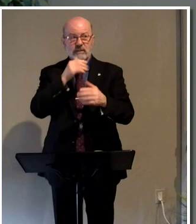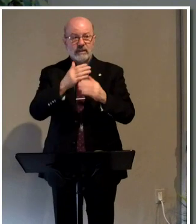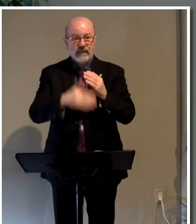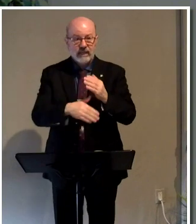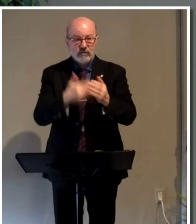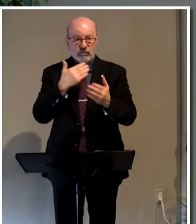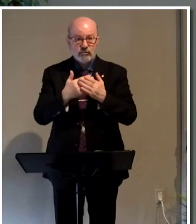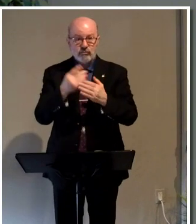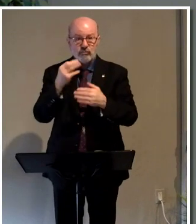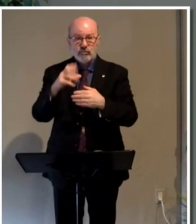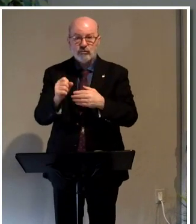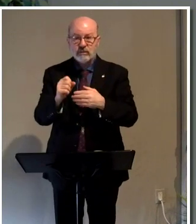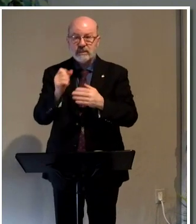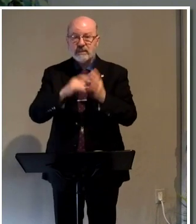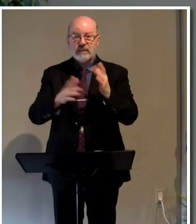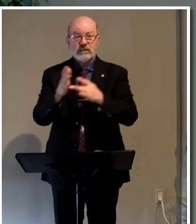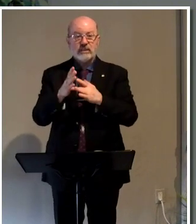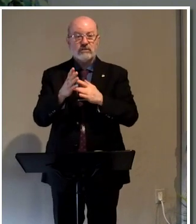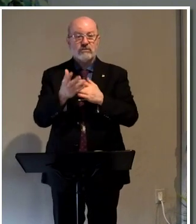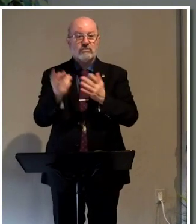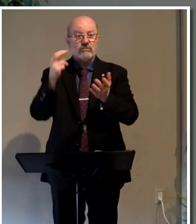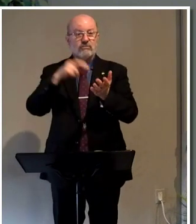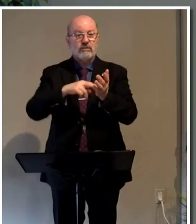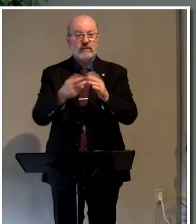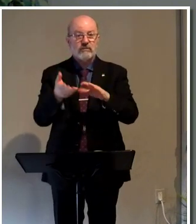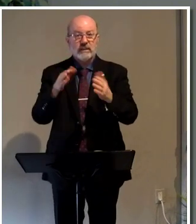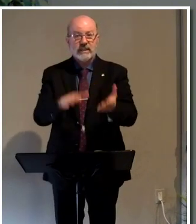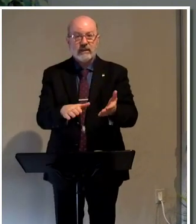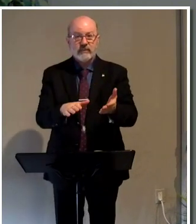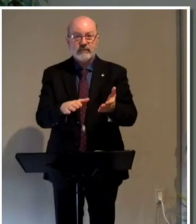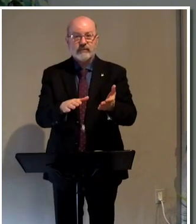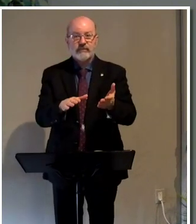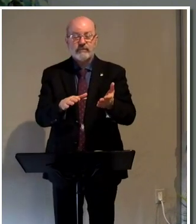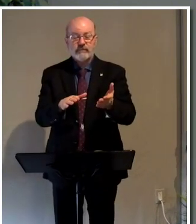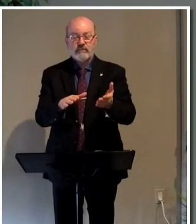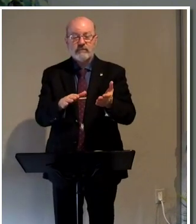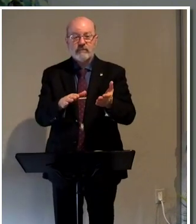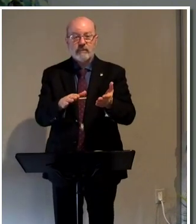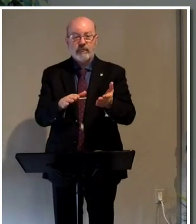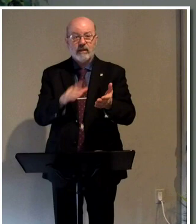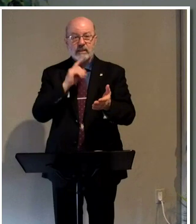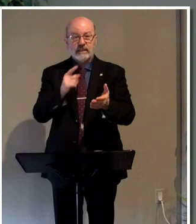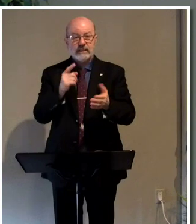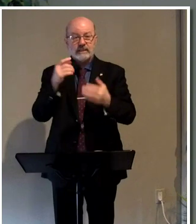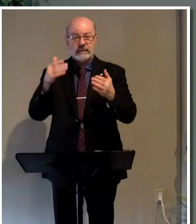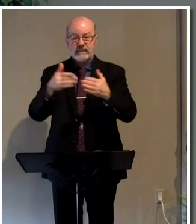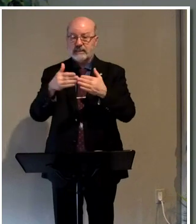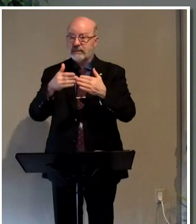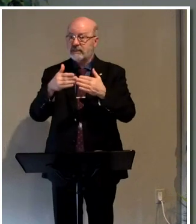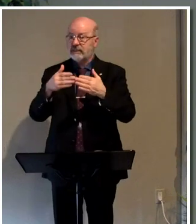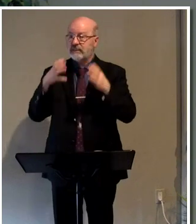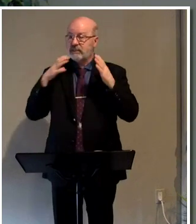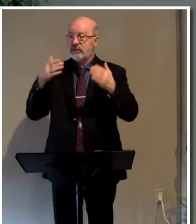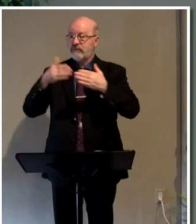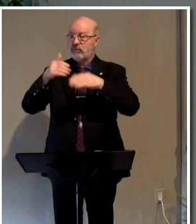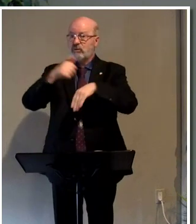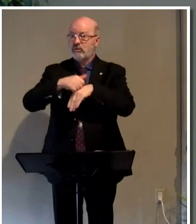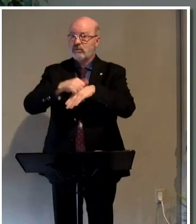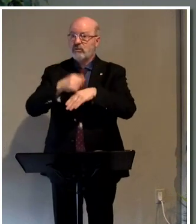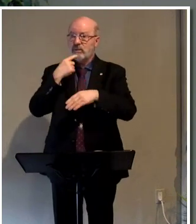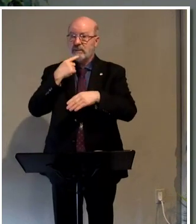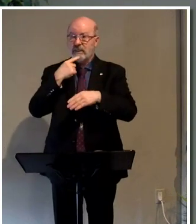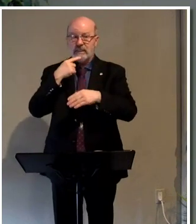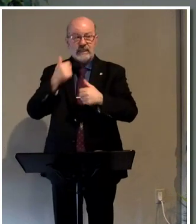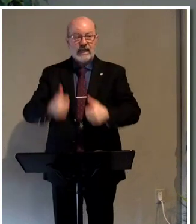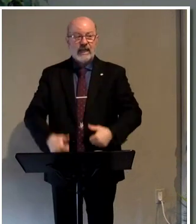There's good news that Jesus, of course, raises from the dead. And he is the chief cornerstone. That's why he refers to him, though, as a